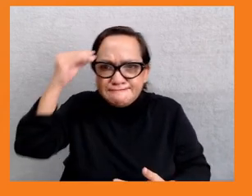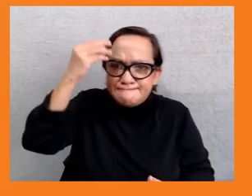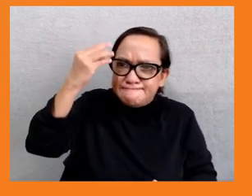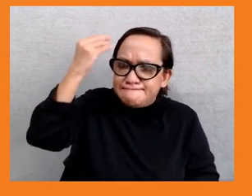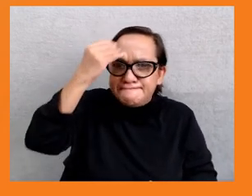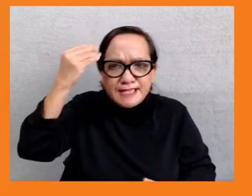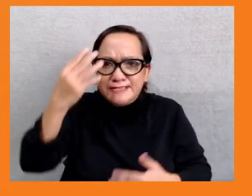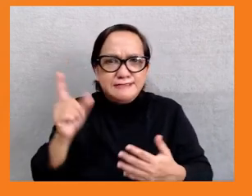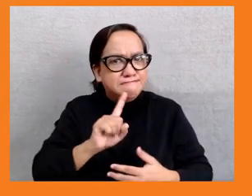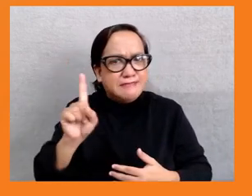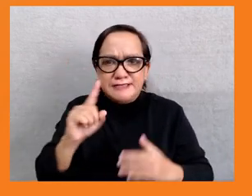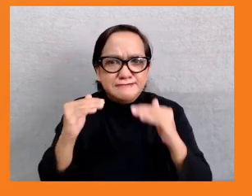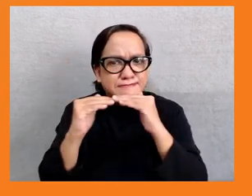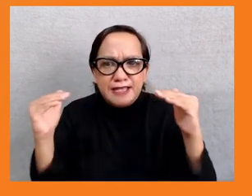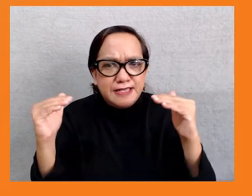more seriously going forward.